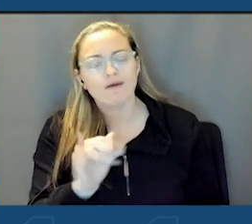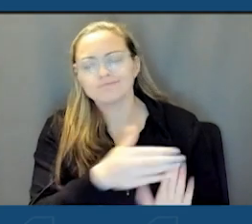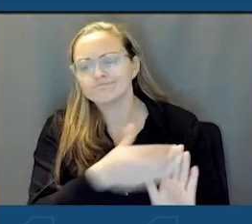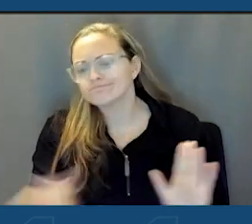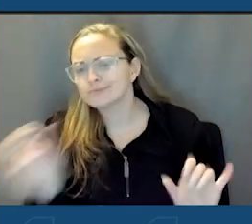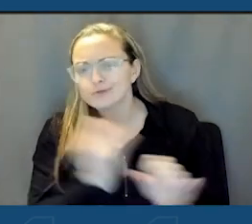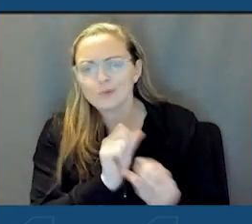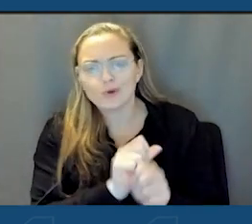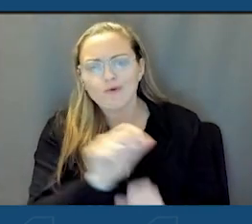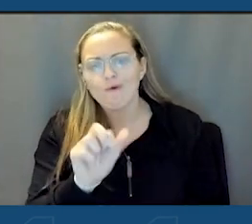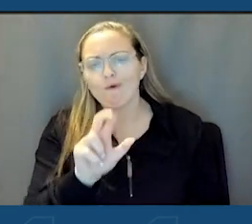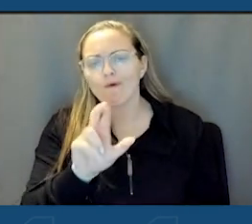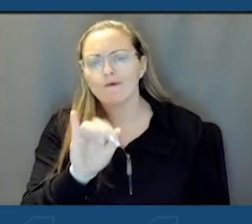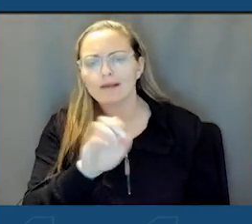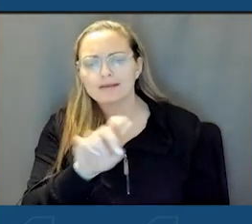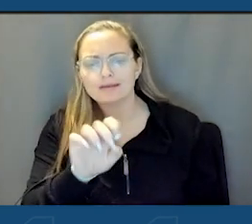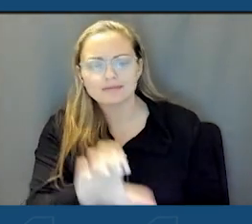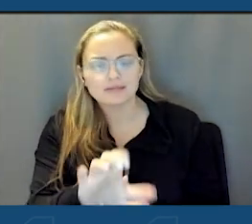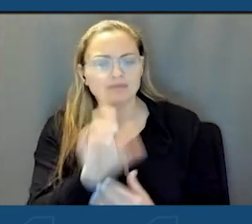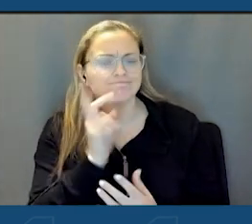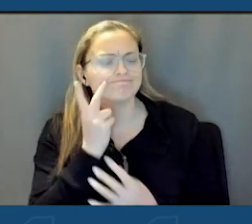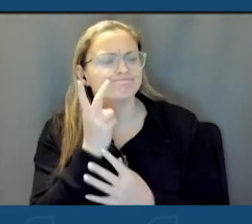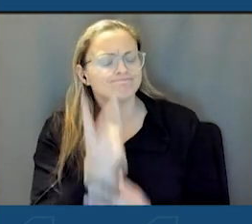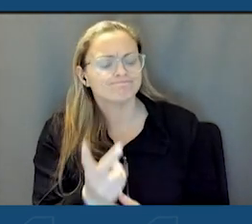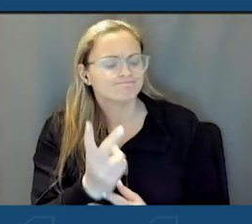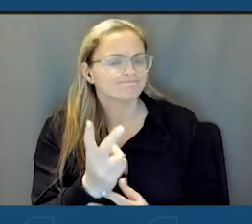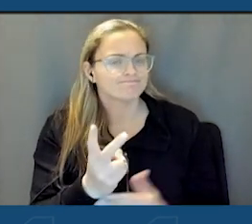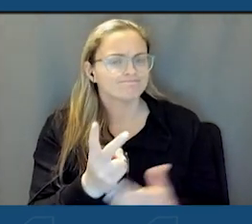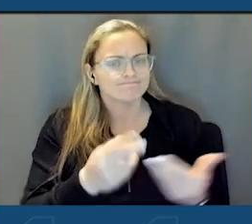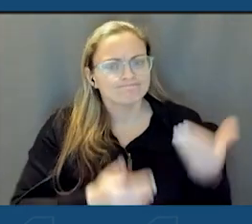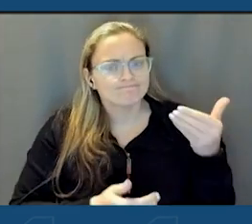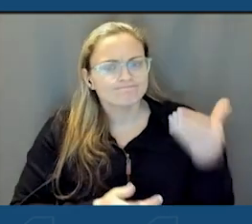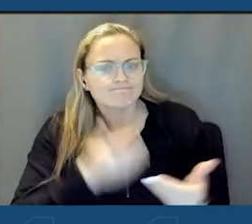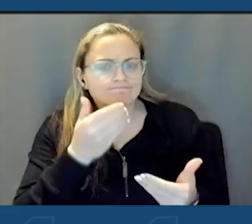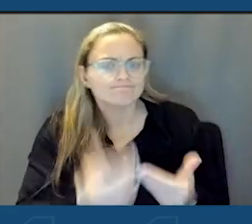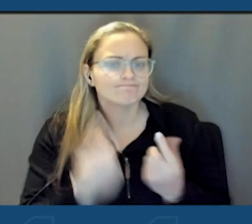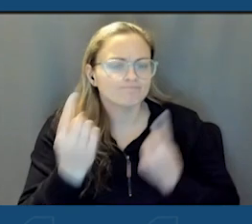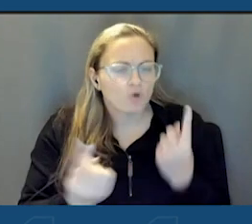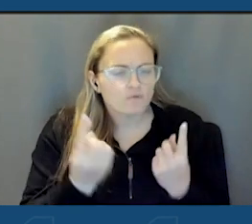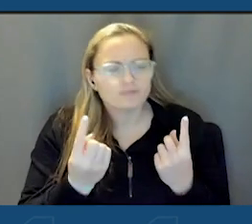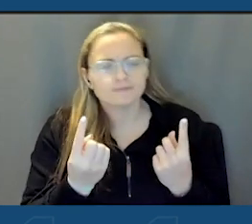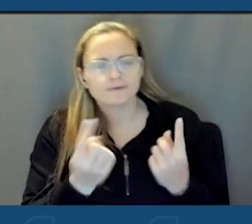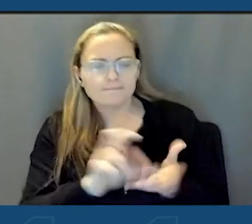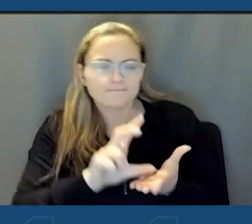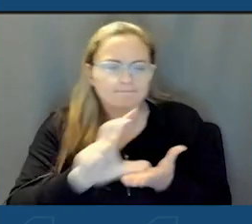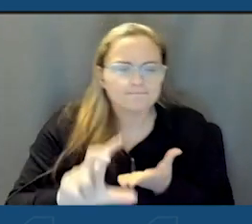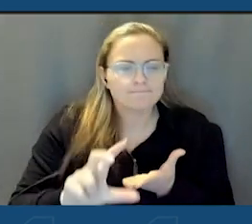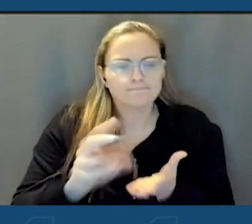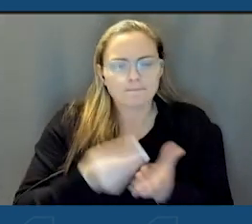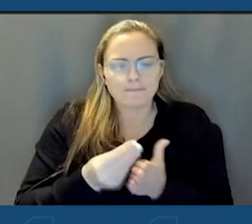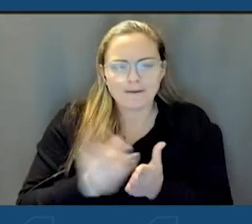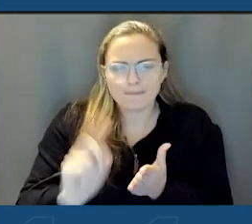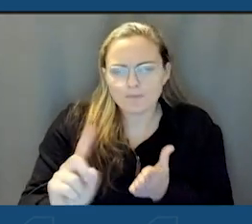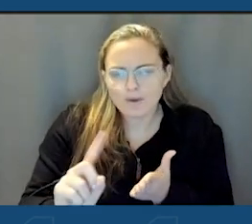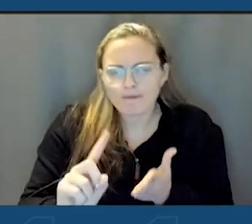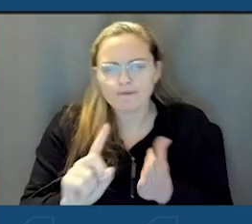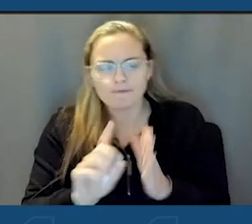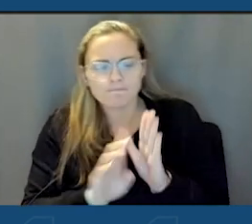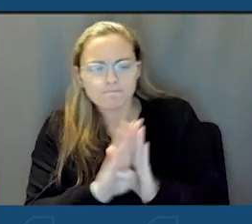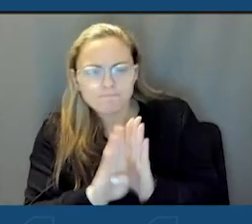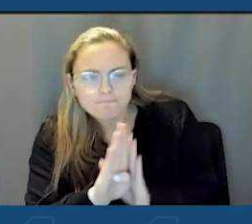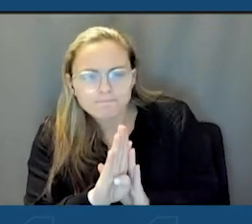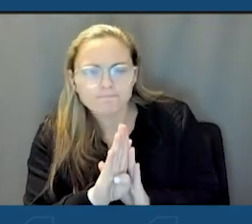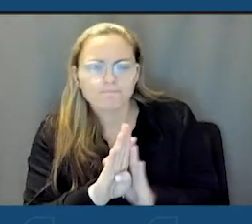RADC, I view our responsibility to be moving our region forward by thoughtfully considering investments in economic development, cultural